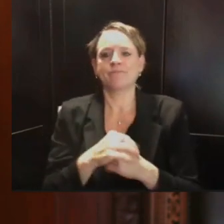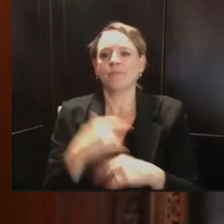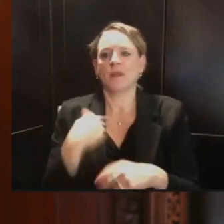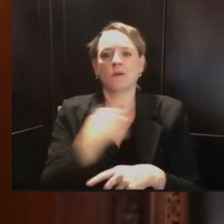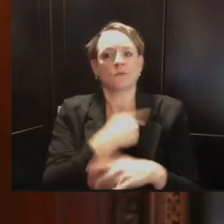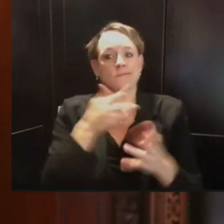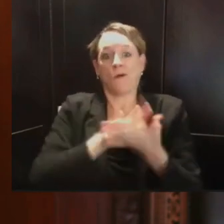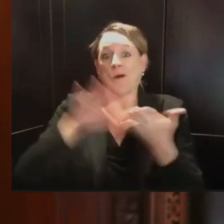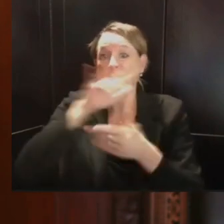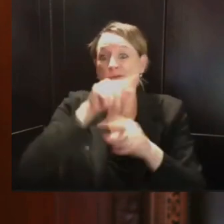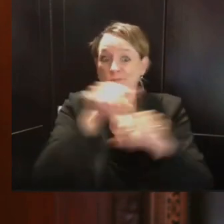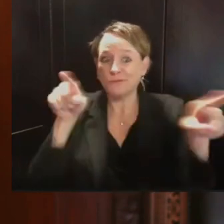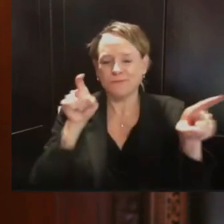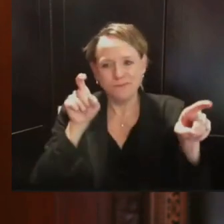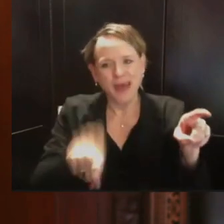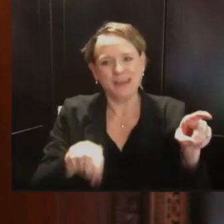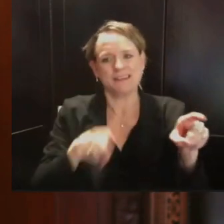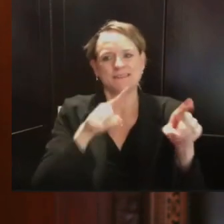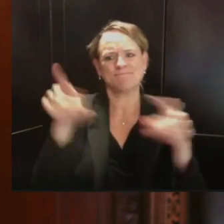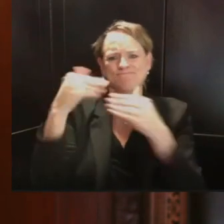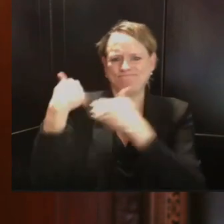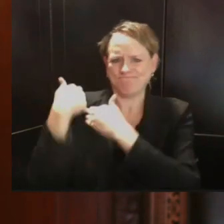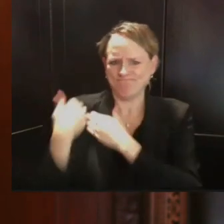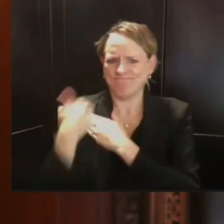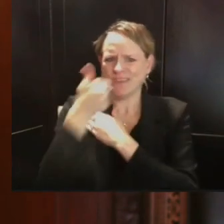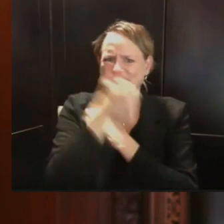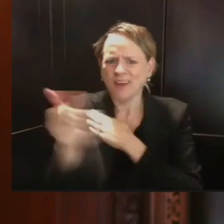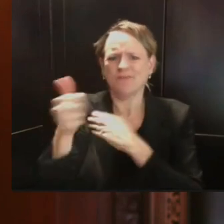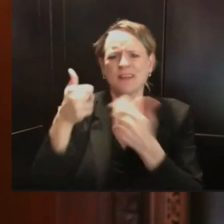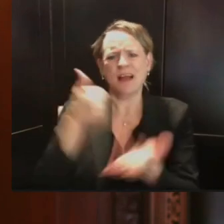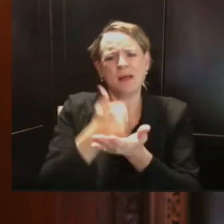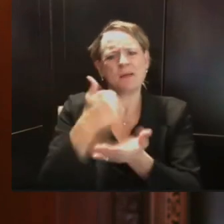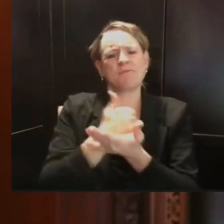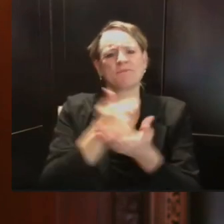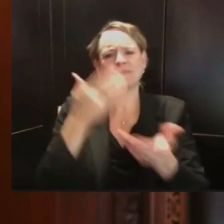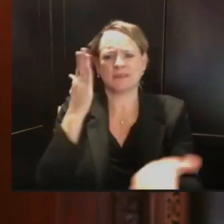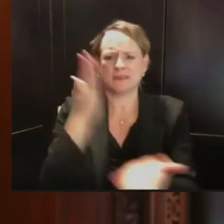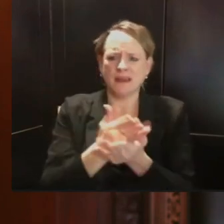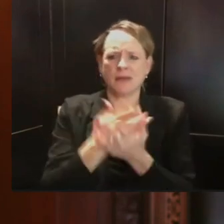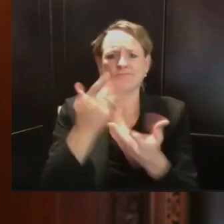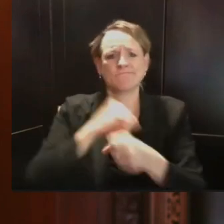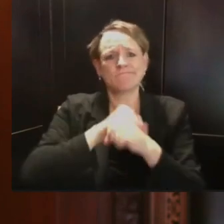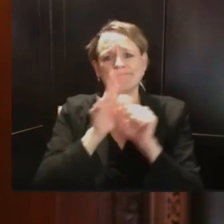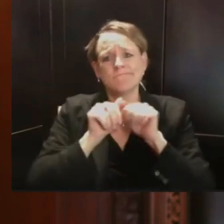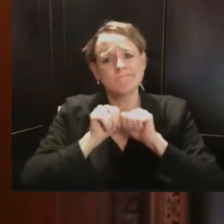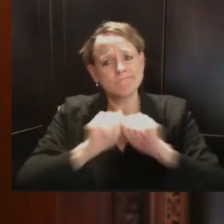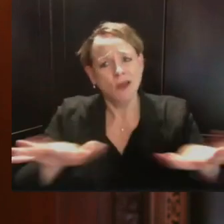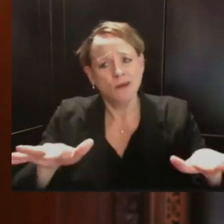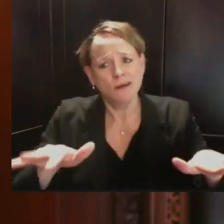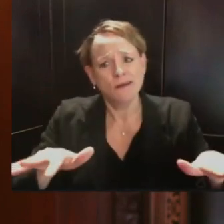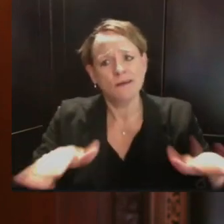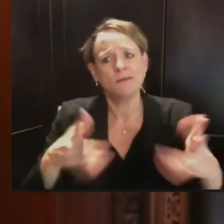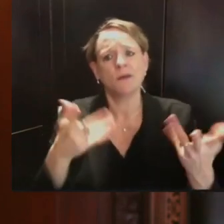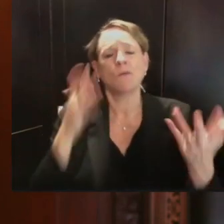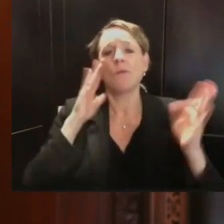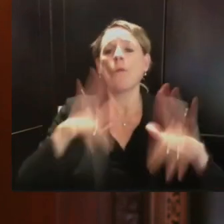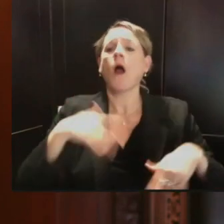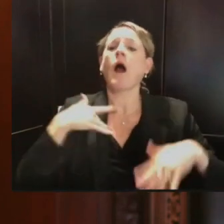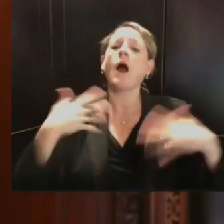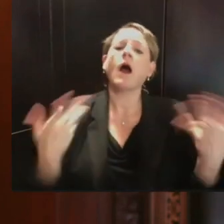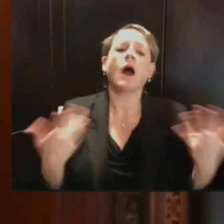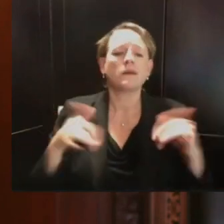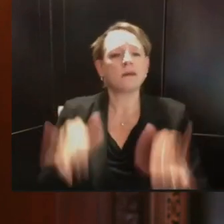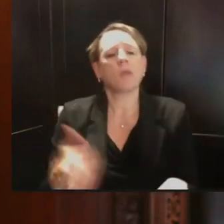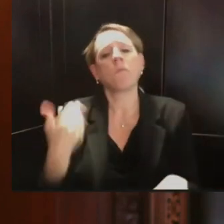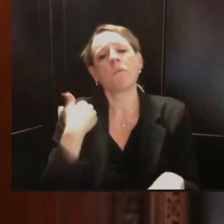spread of this virus. I know we all want to get back to normal, but we will continue to see increases in cases until